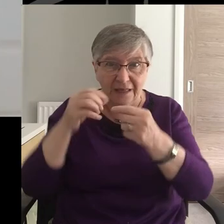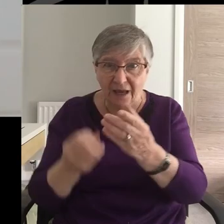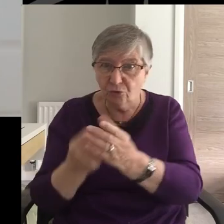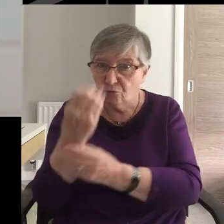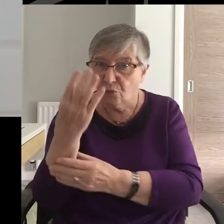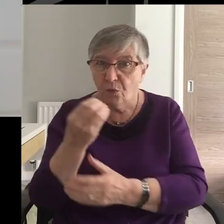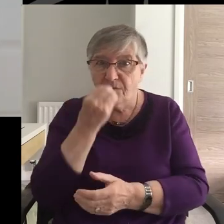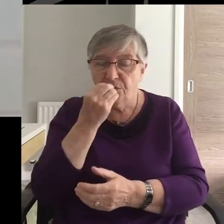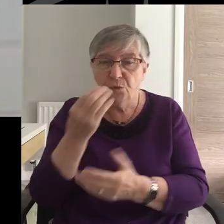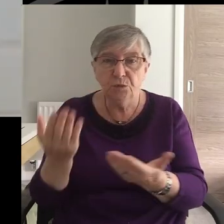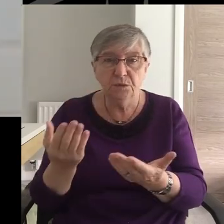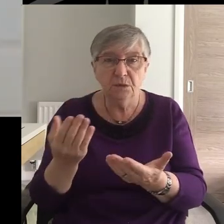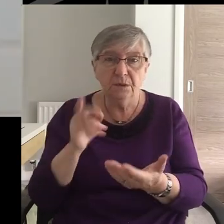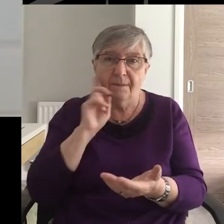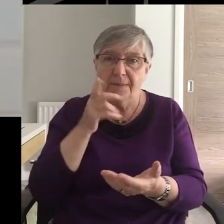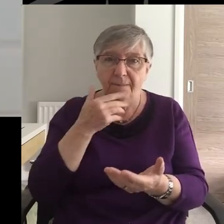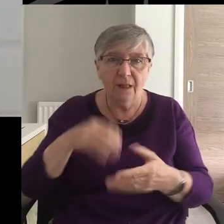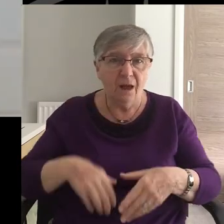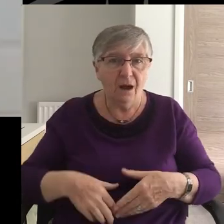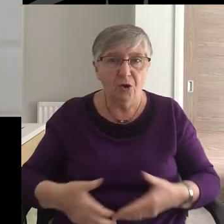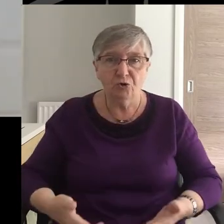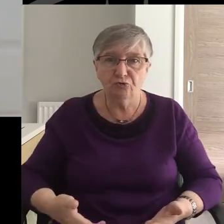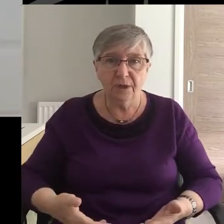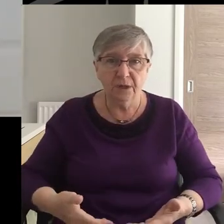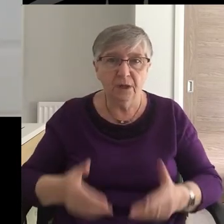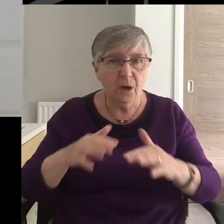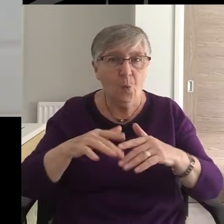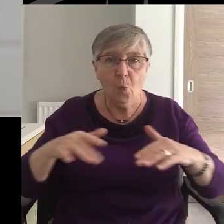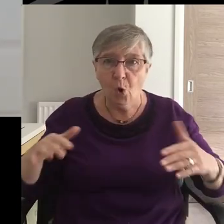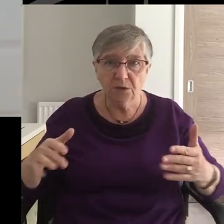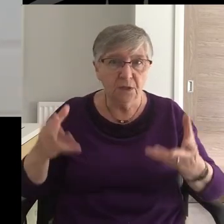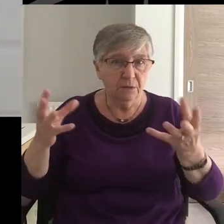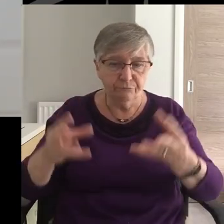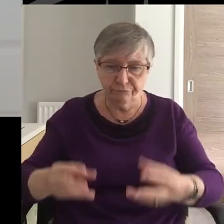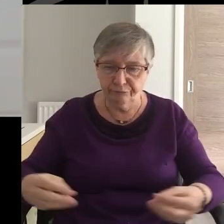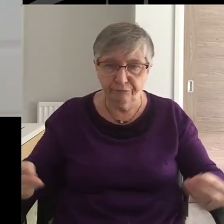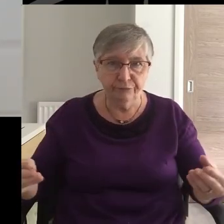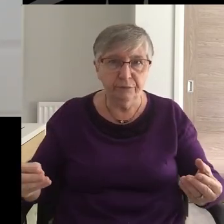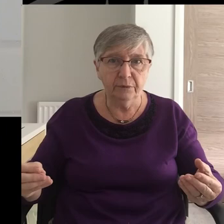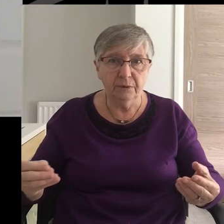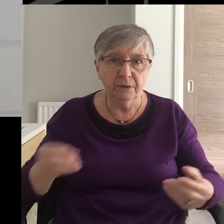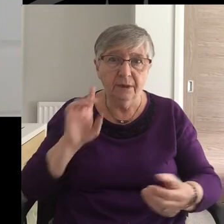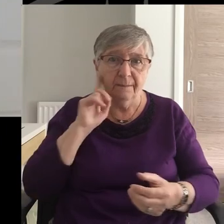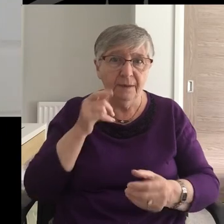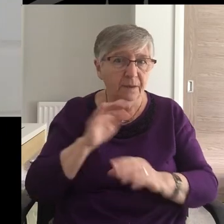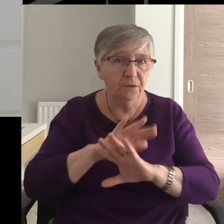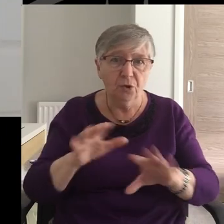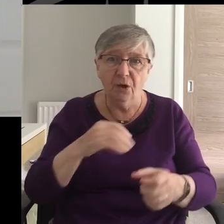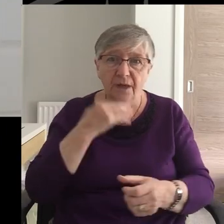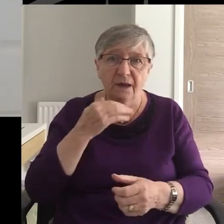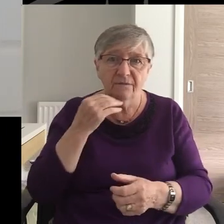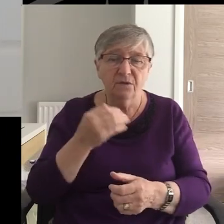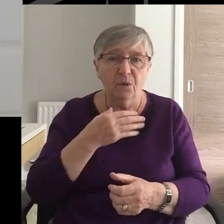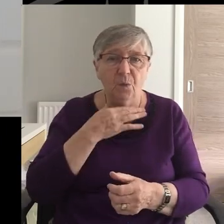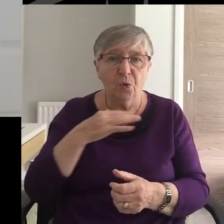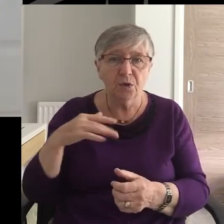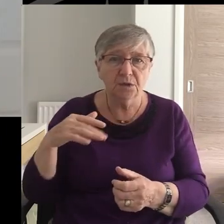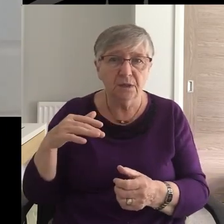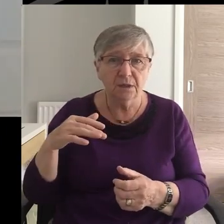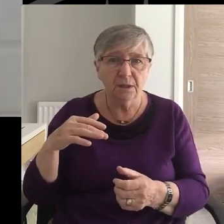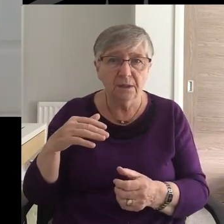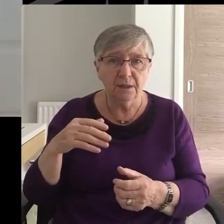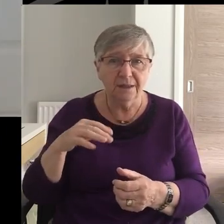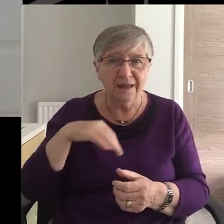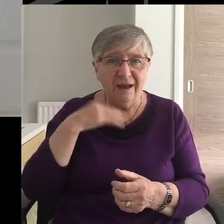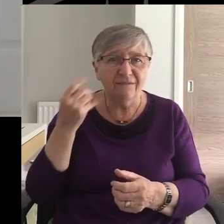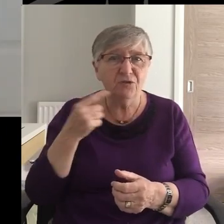People go hungry The water supply's in doubt People may go thirsty And the day-to-day